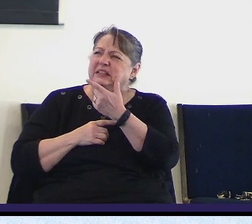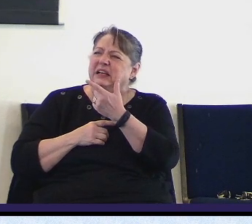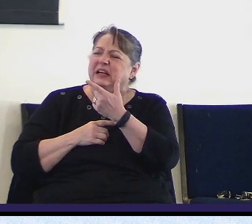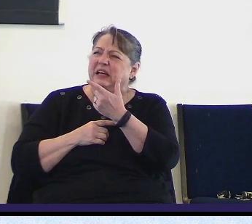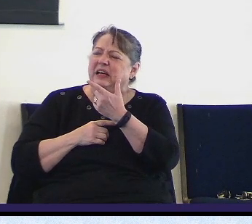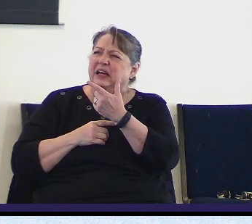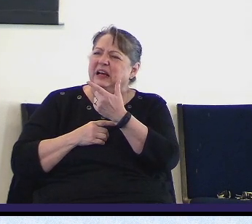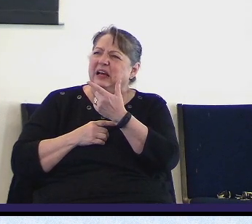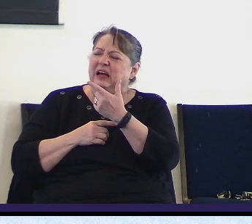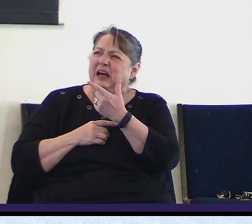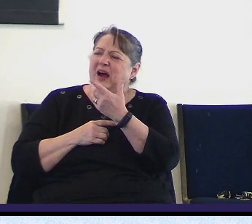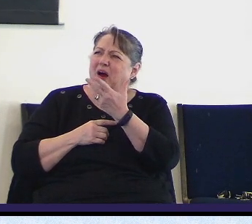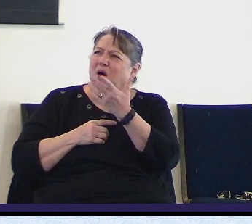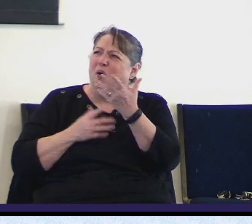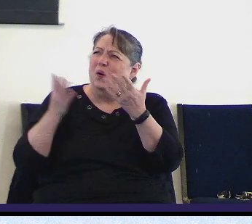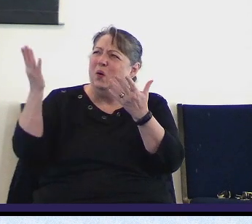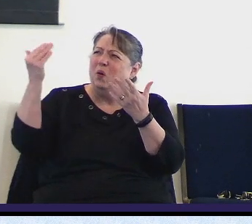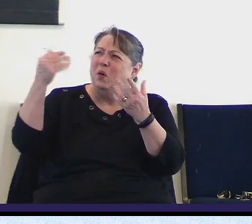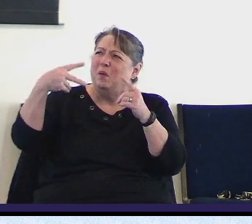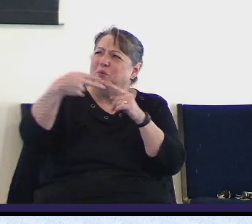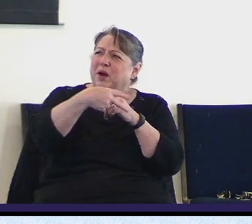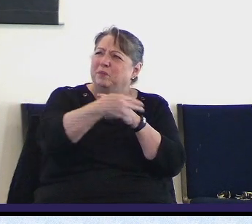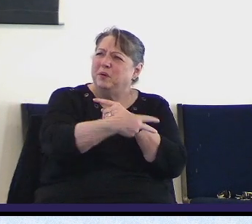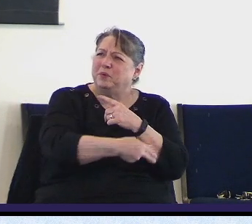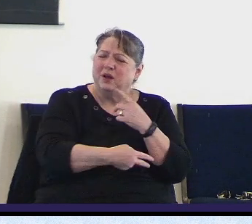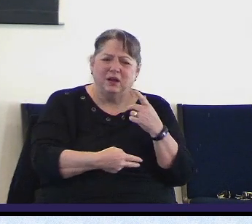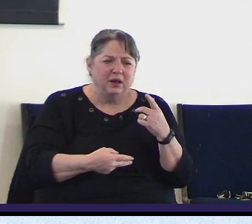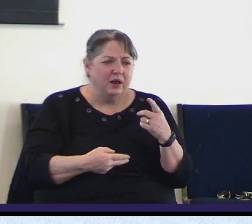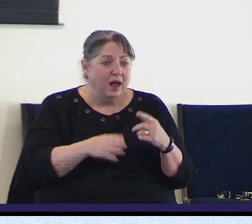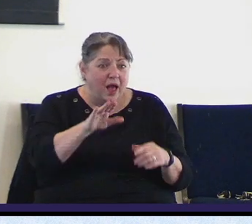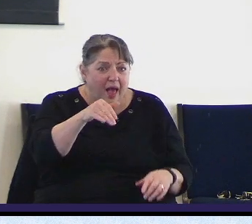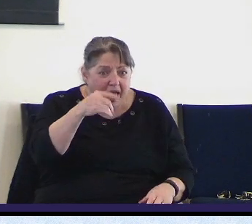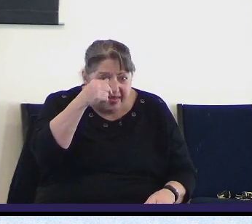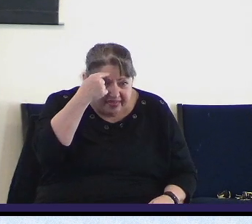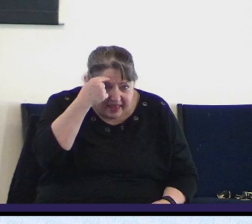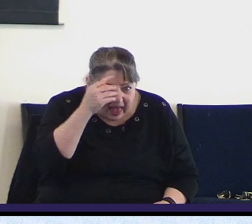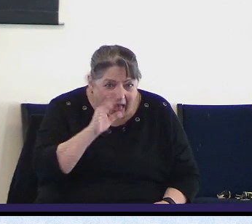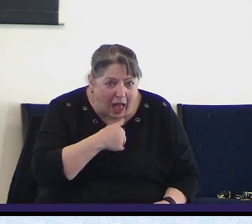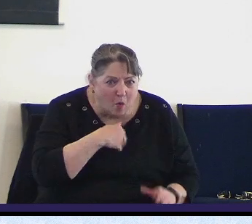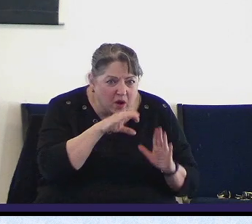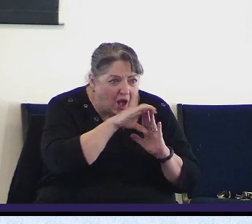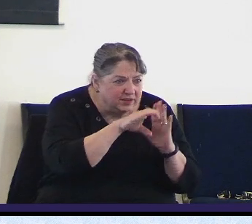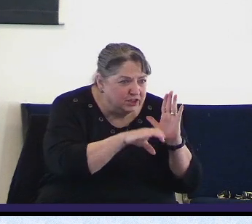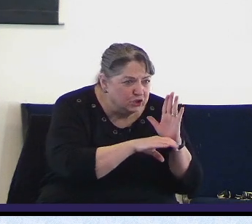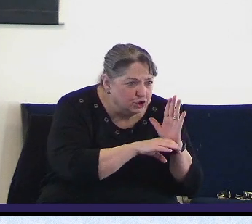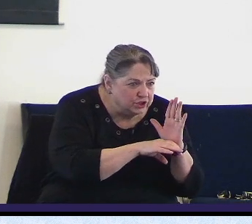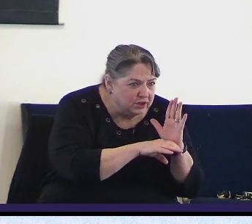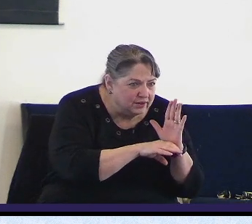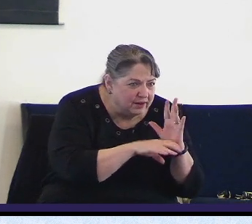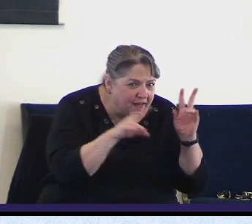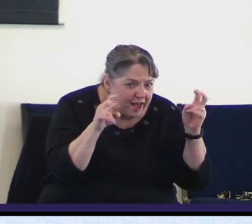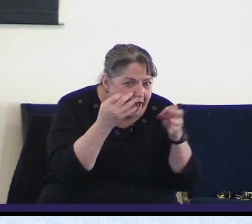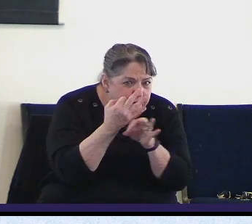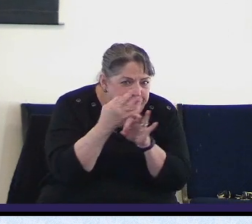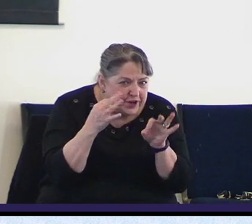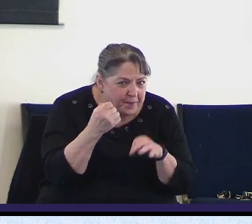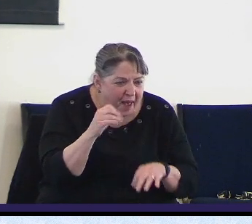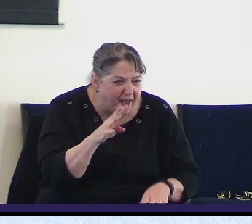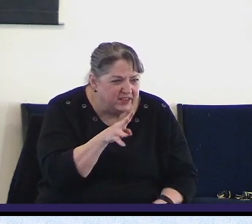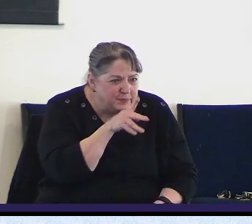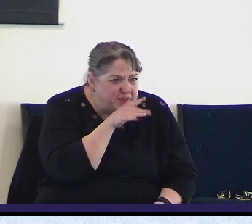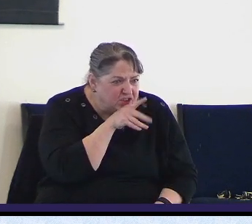boy did he break the first amendment. Imagine that. The freedom of speech. How dare he, right?